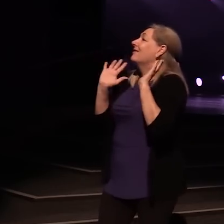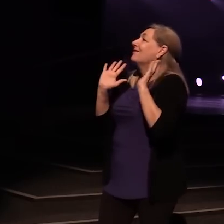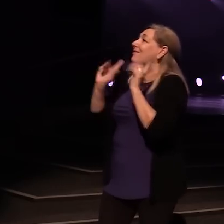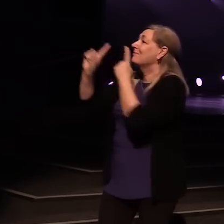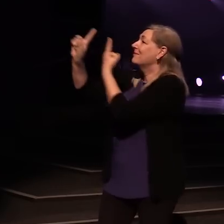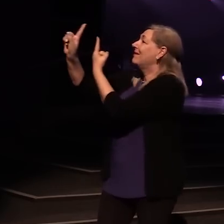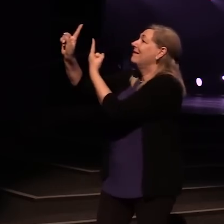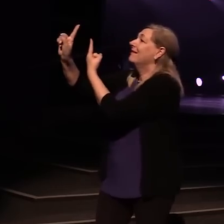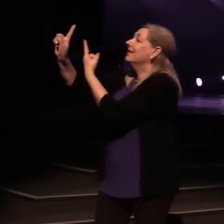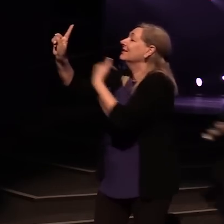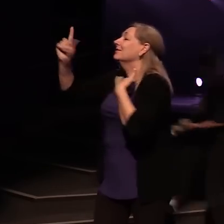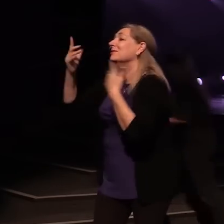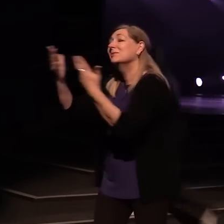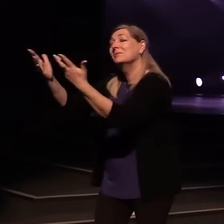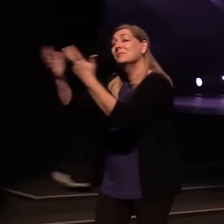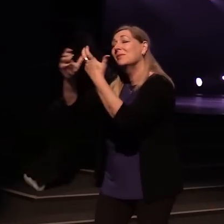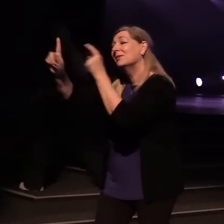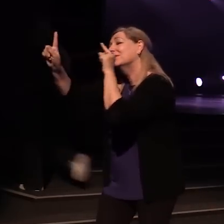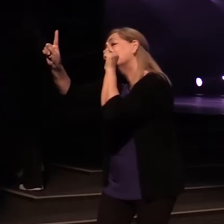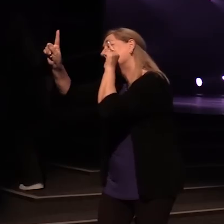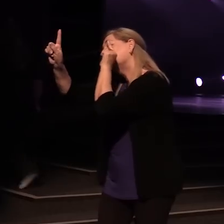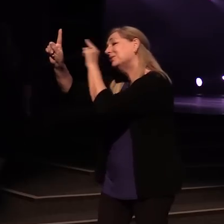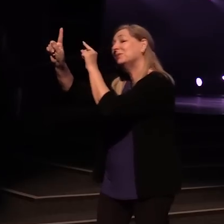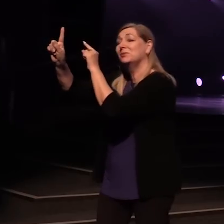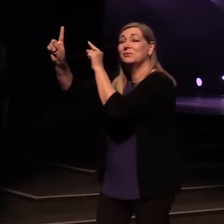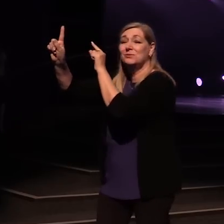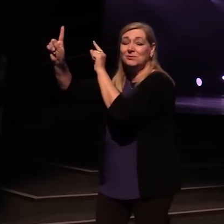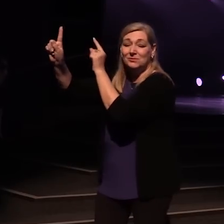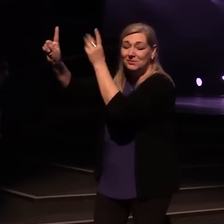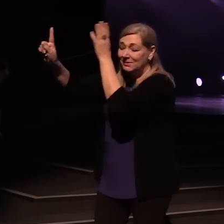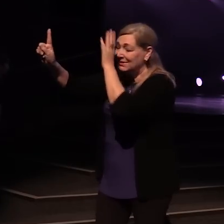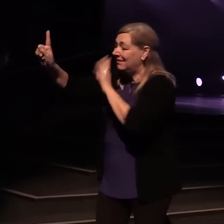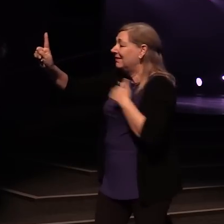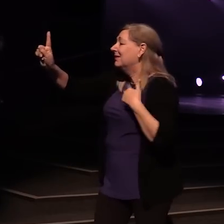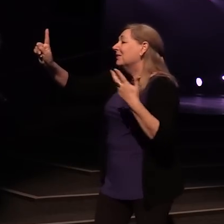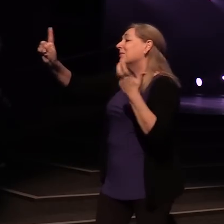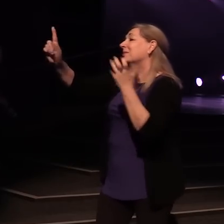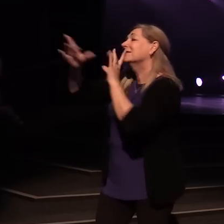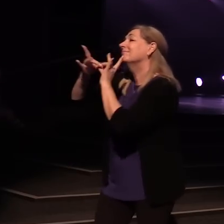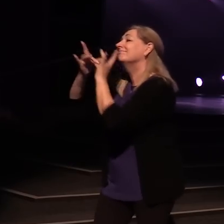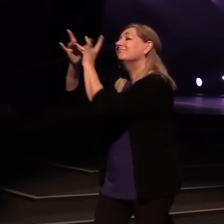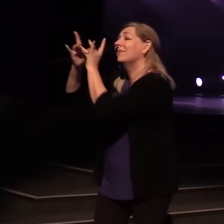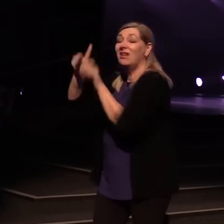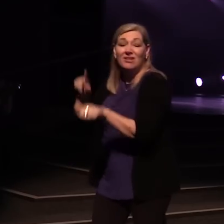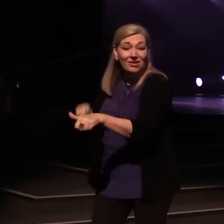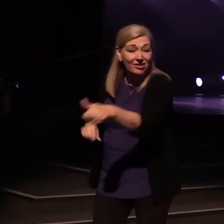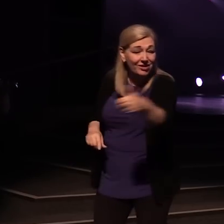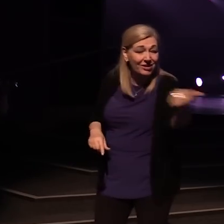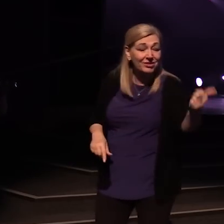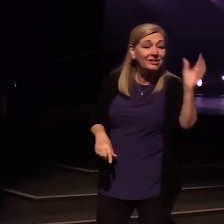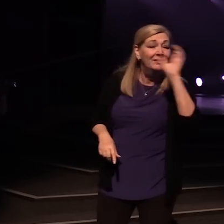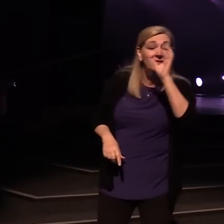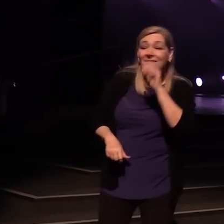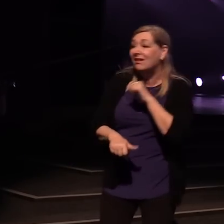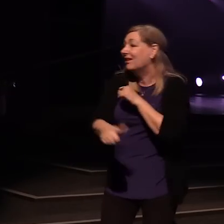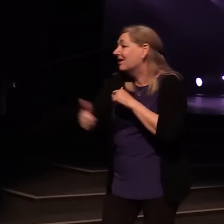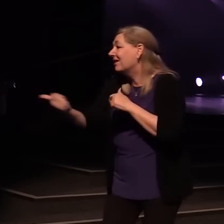Oh, just want You and nothing else,